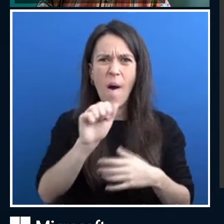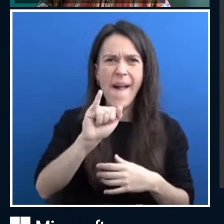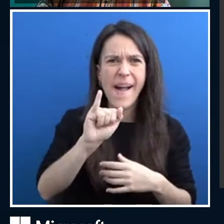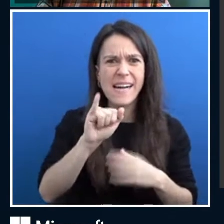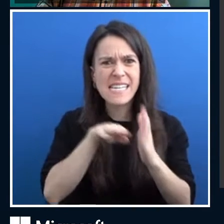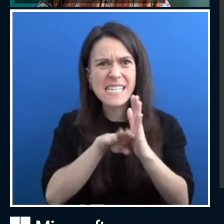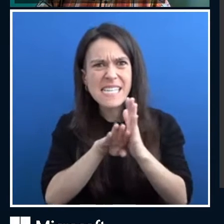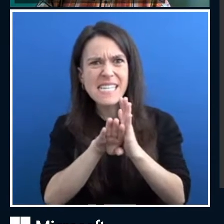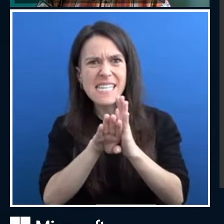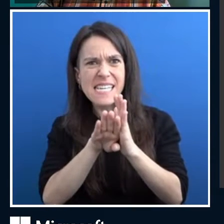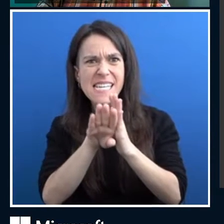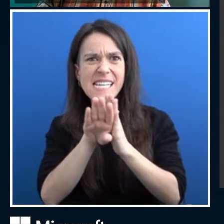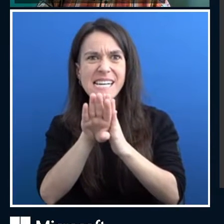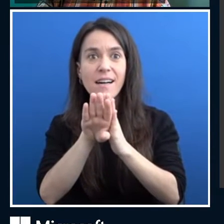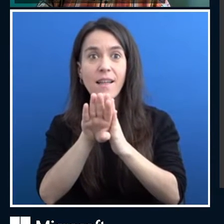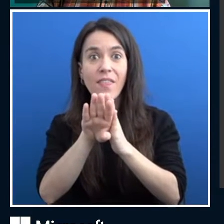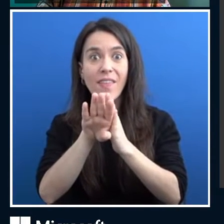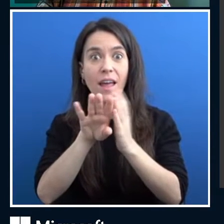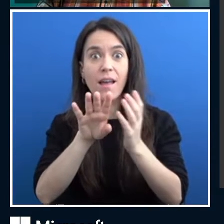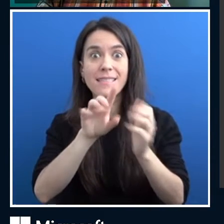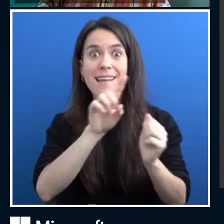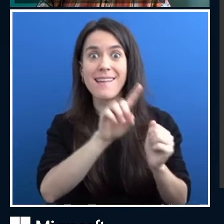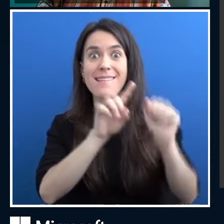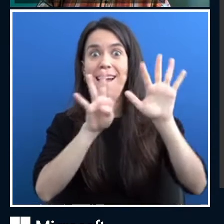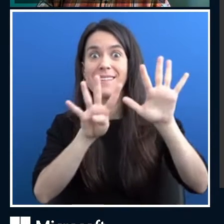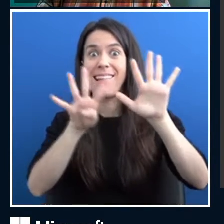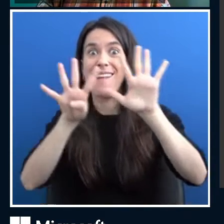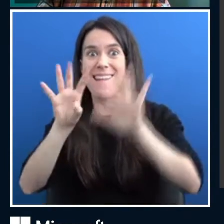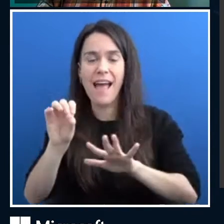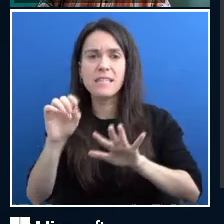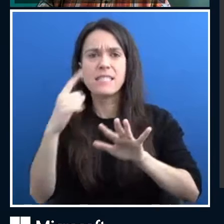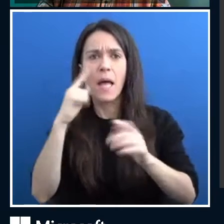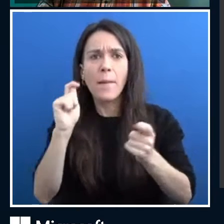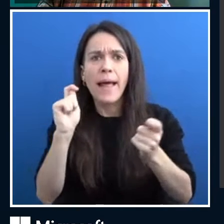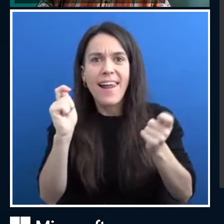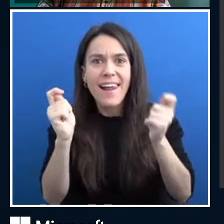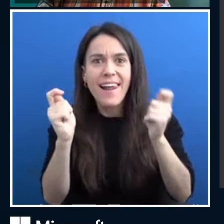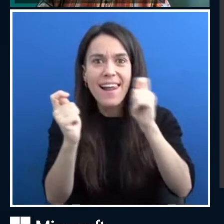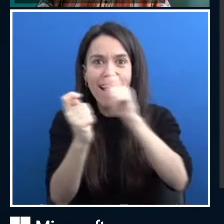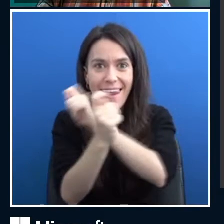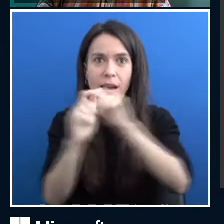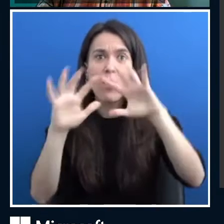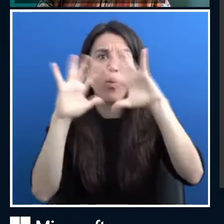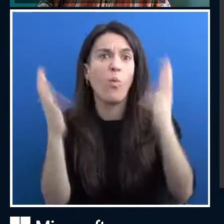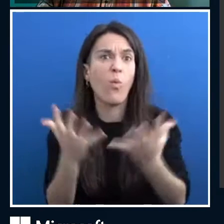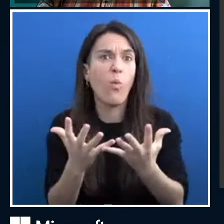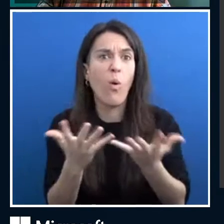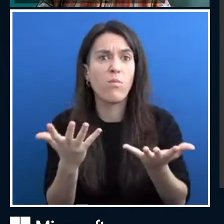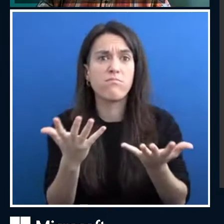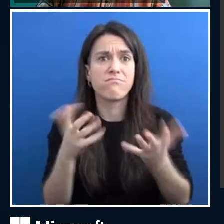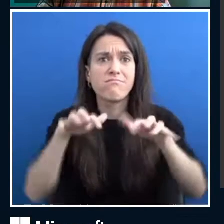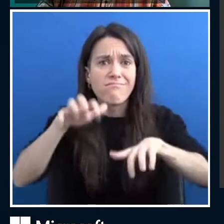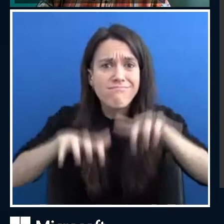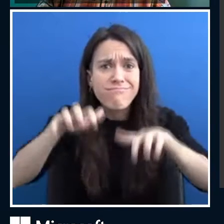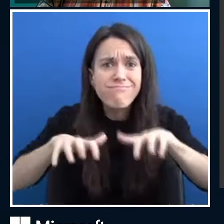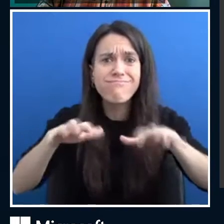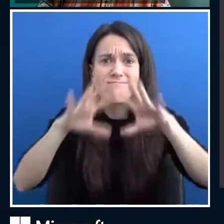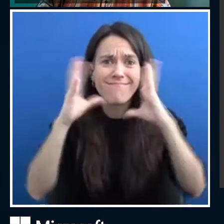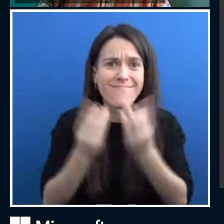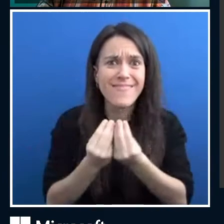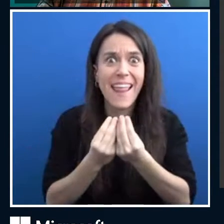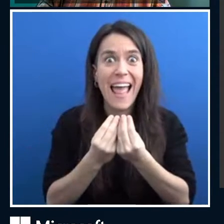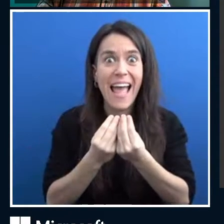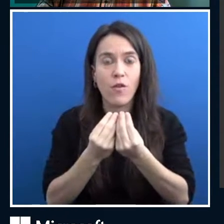web happens that the search engines change the world, right? They changed everything that we know about AI. And I think search engines were